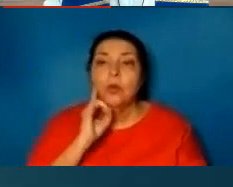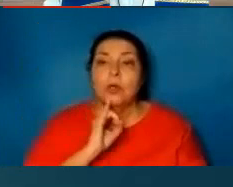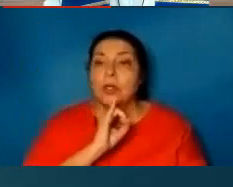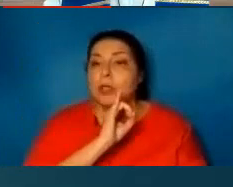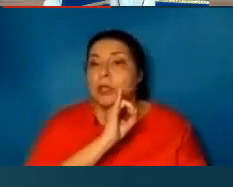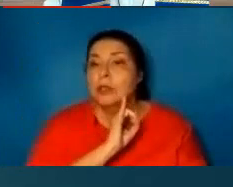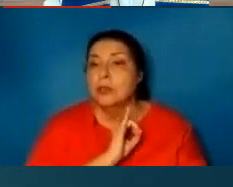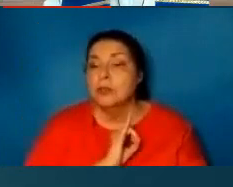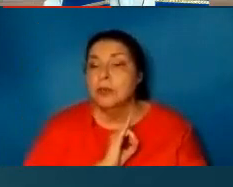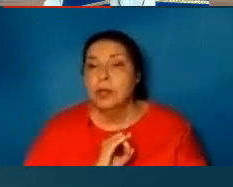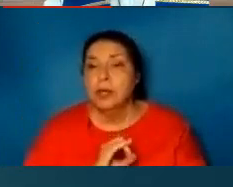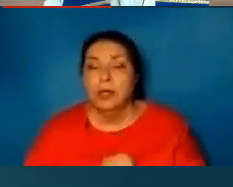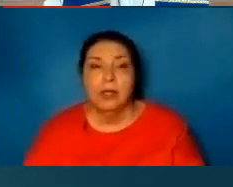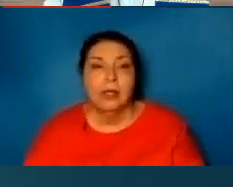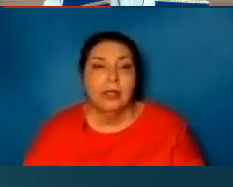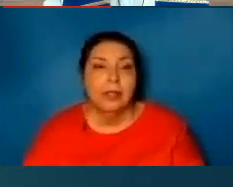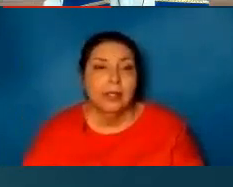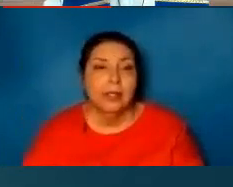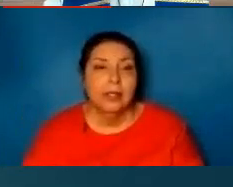our sin.